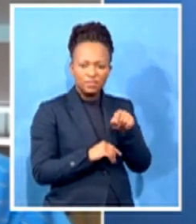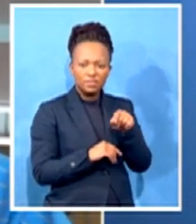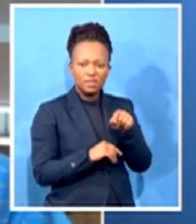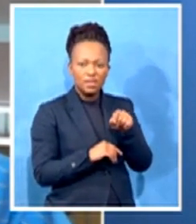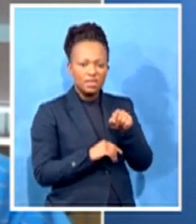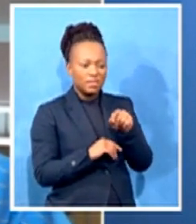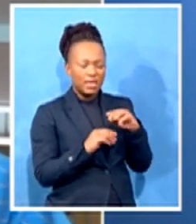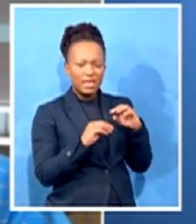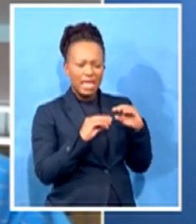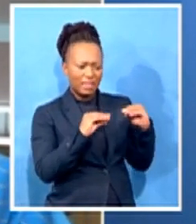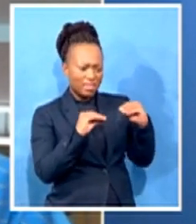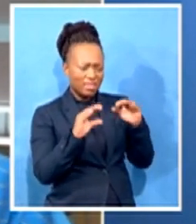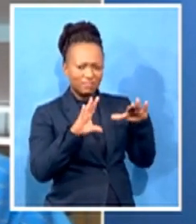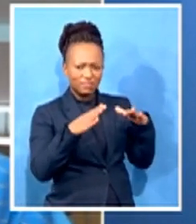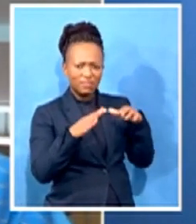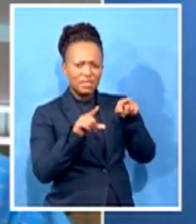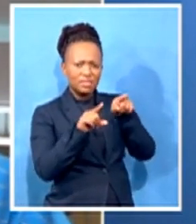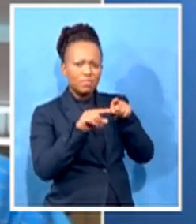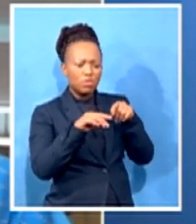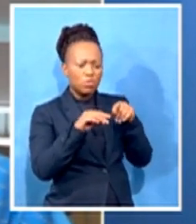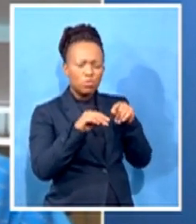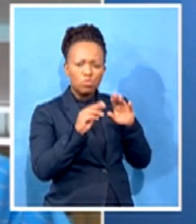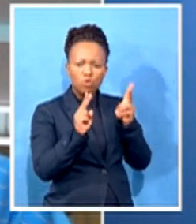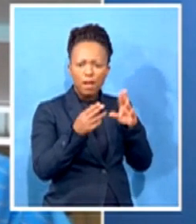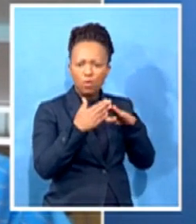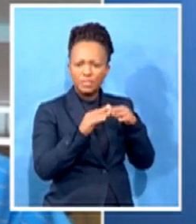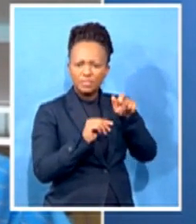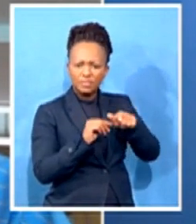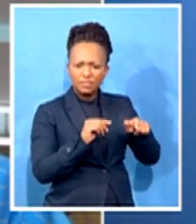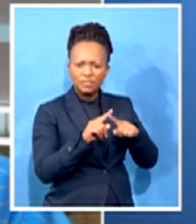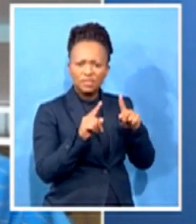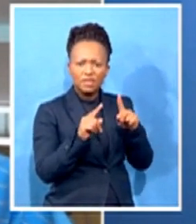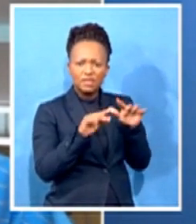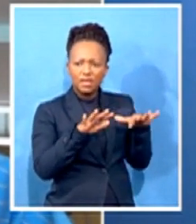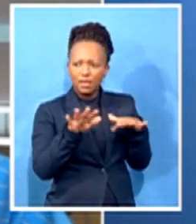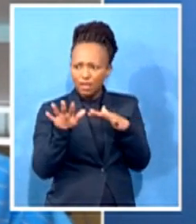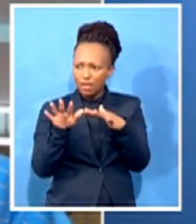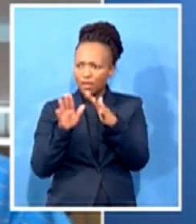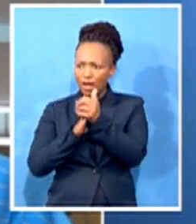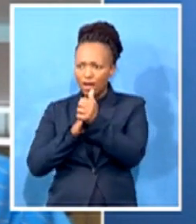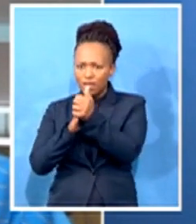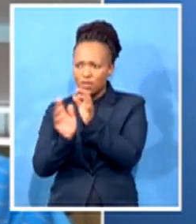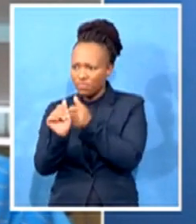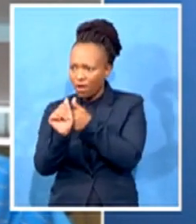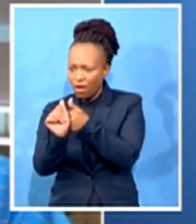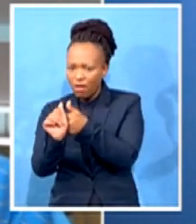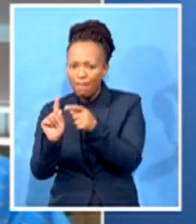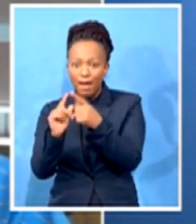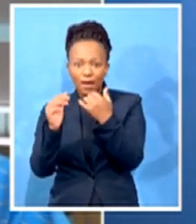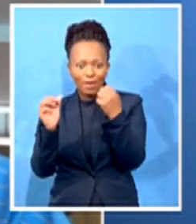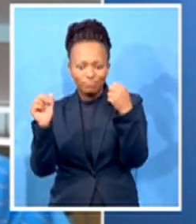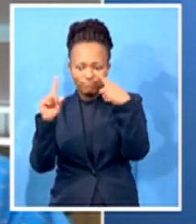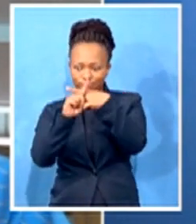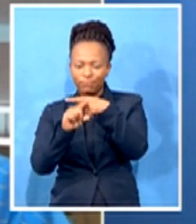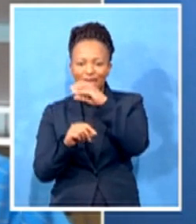base do do tend to follow Donald Trump's lead. Now, there is obviously a contradiction here. What Sophie was referring to, and